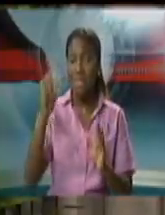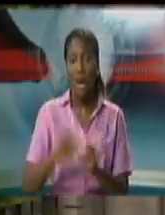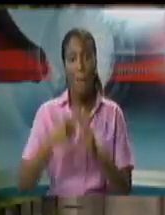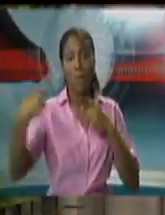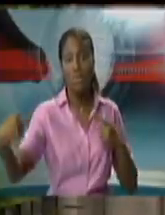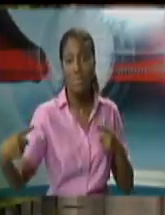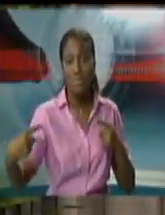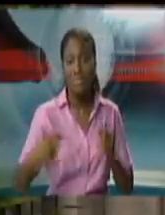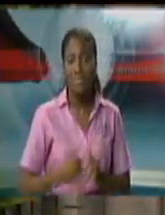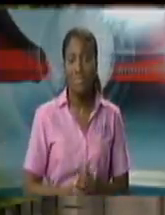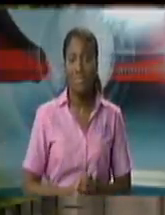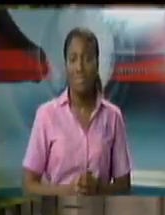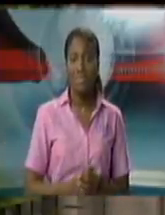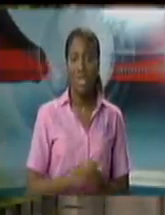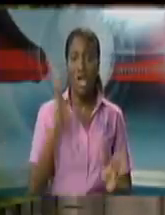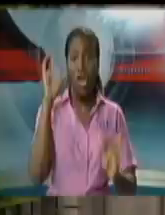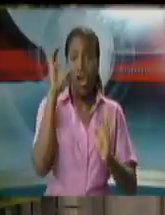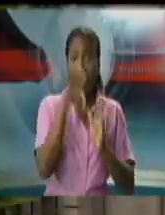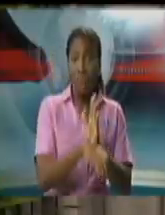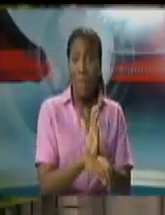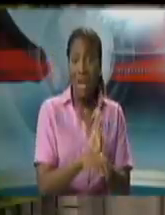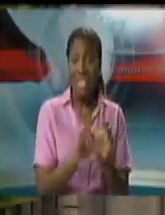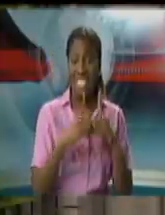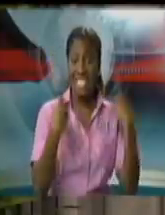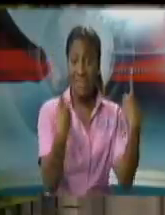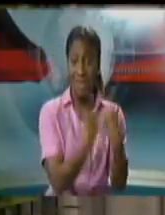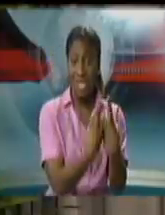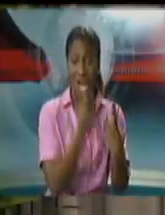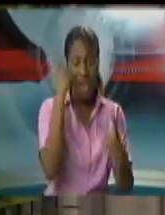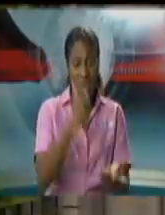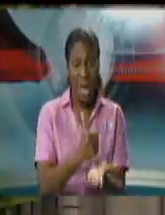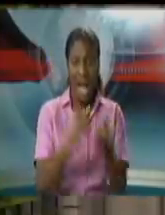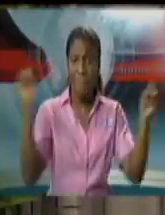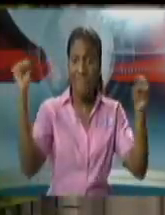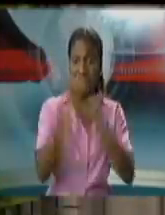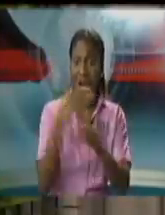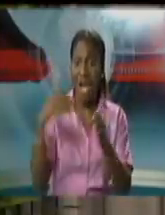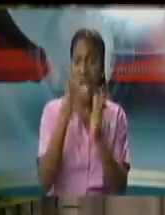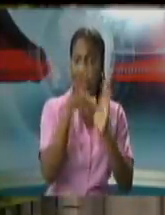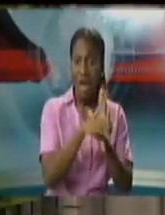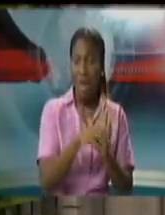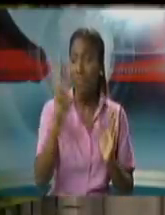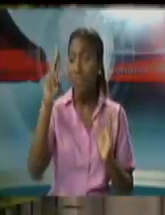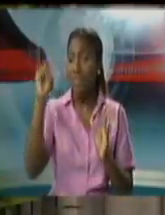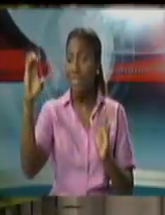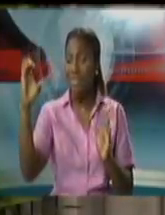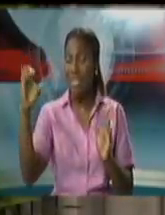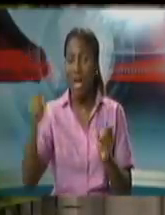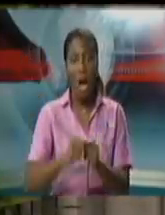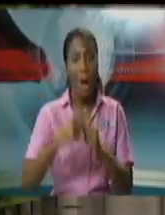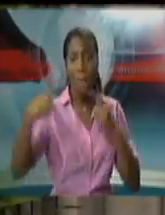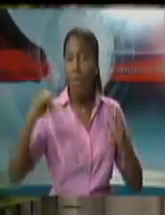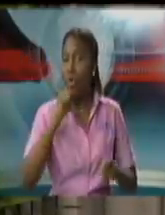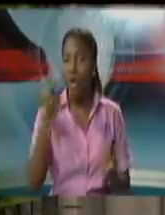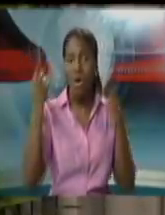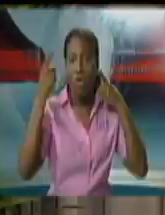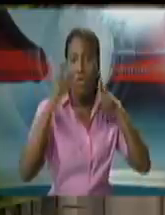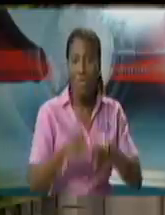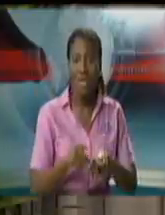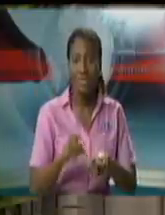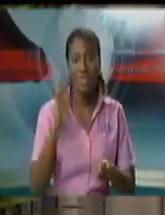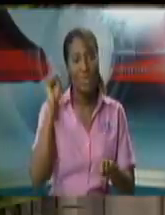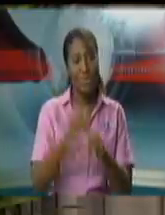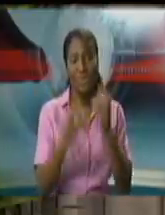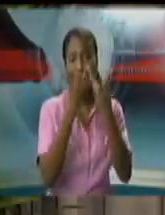they violently opposed that criminal division um in the process of their opposition and what they had to see in in